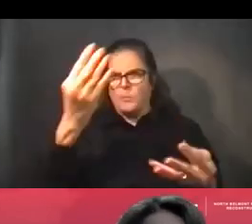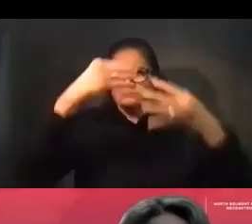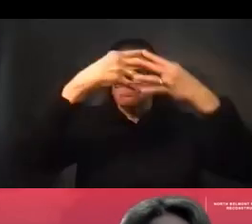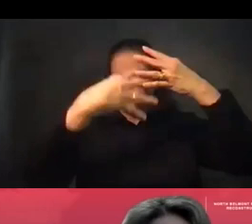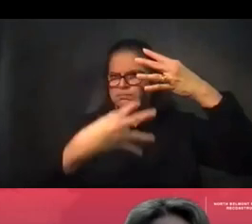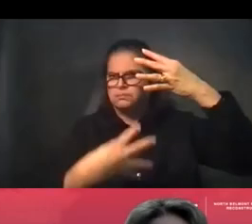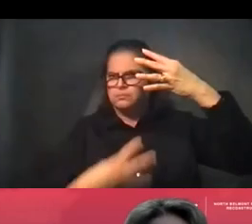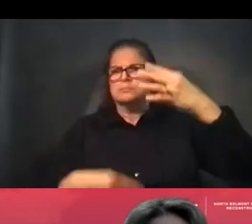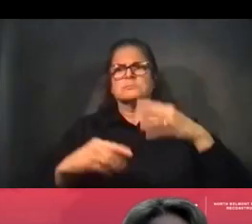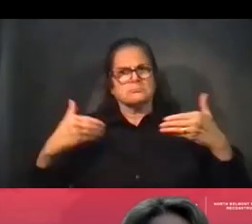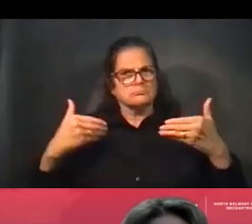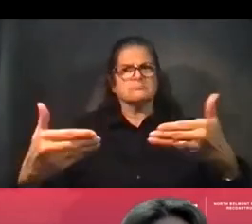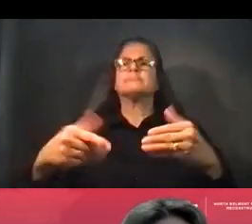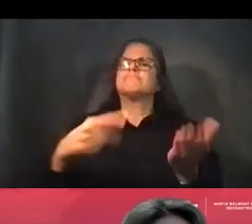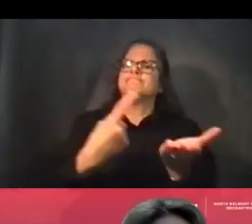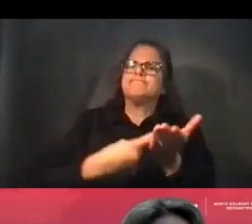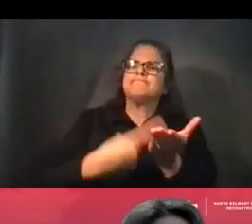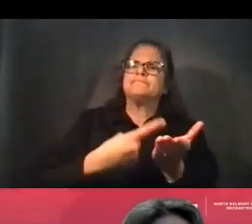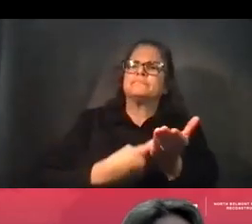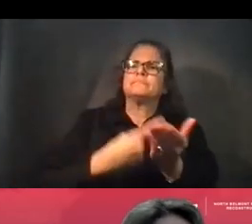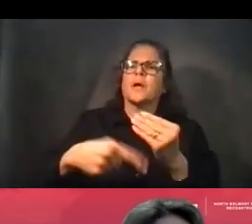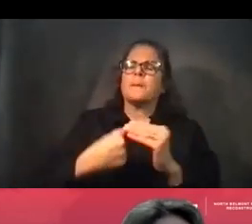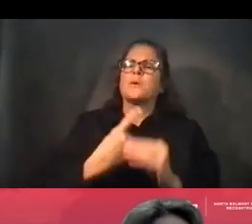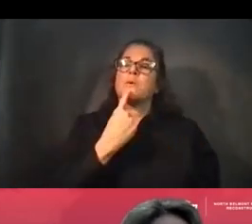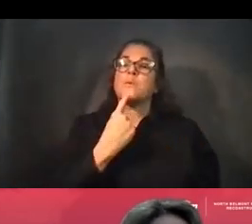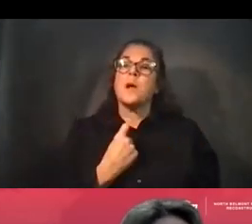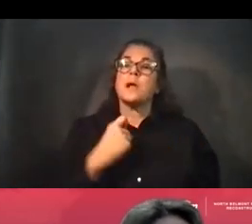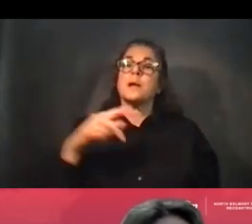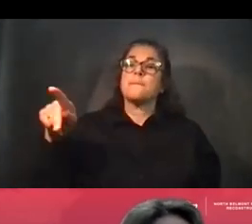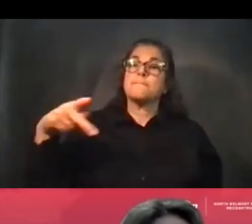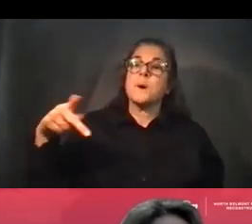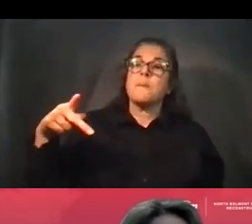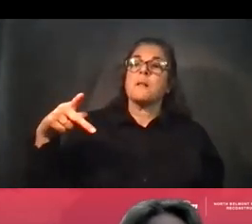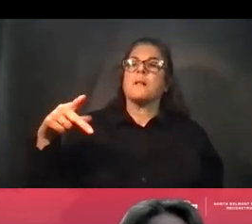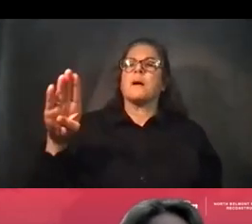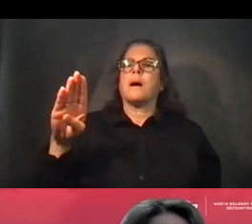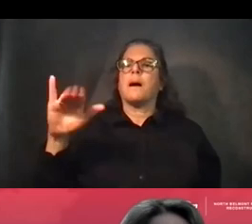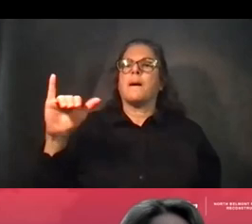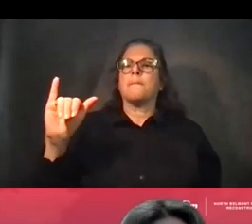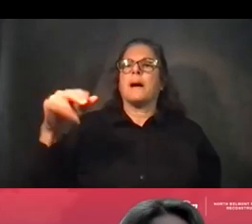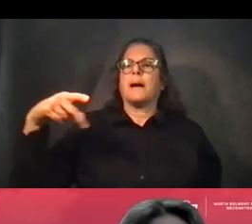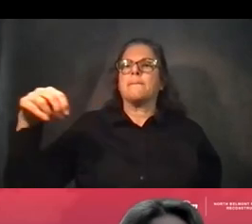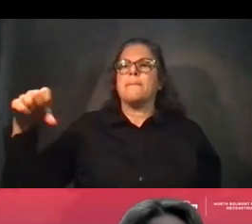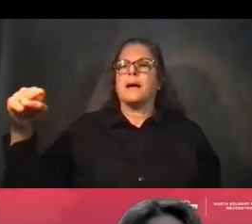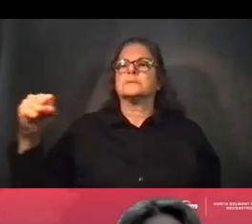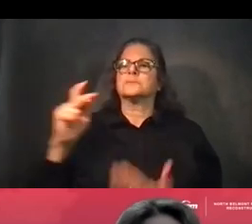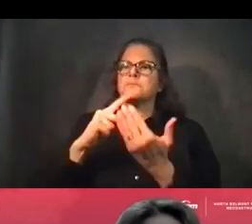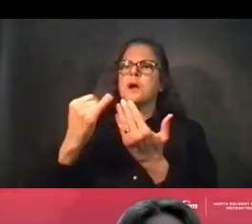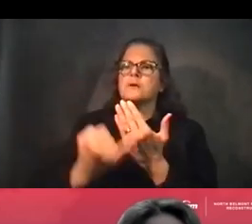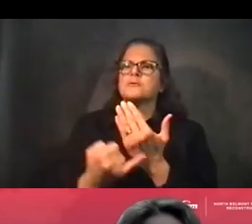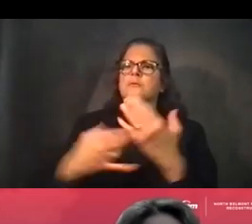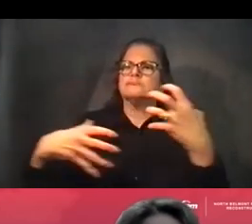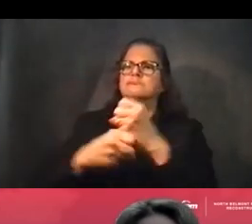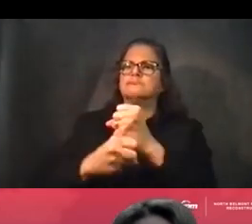you know, we are here to talk about what we call the red purple bypass project. But before we get into some of the